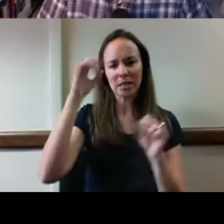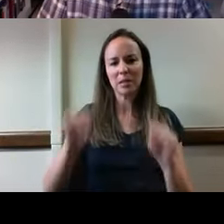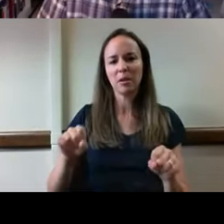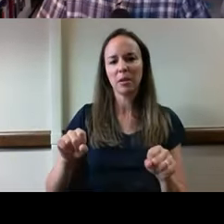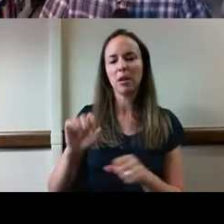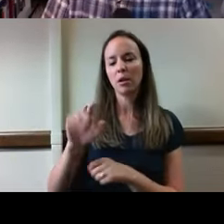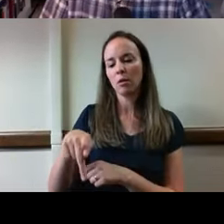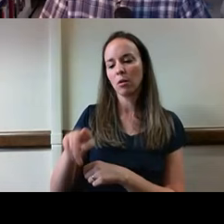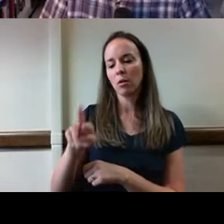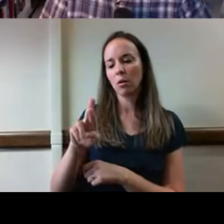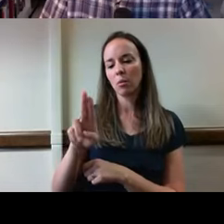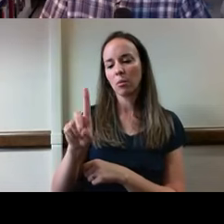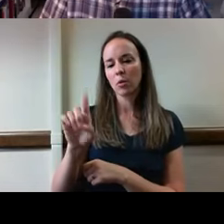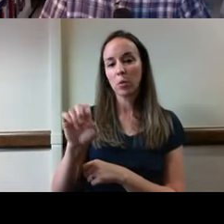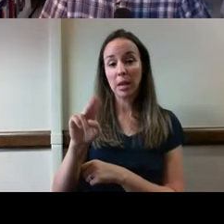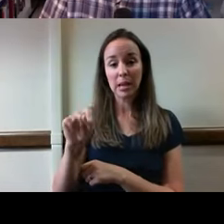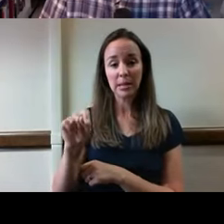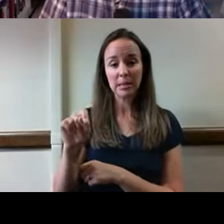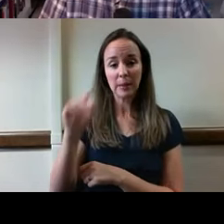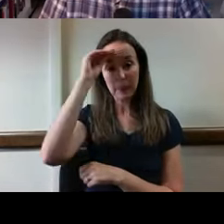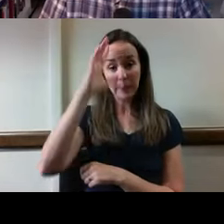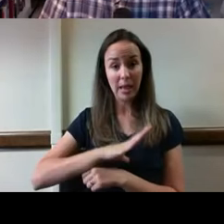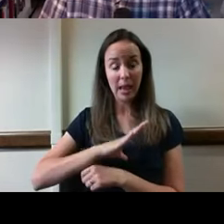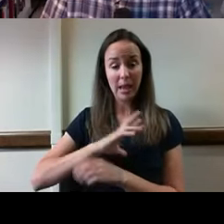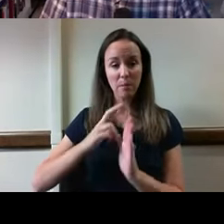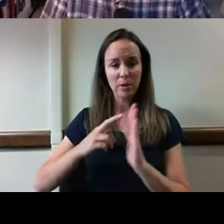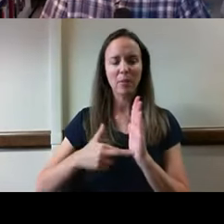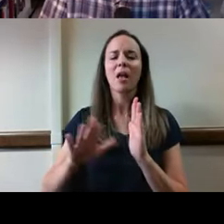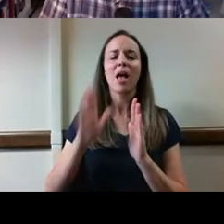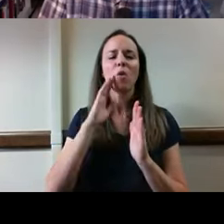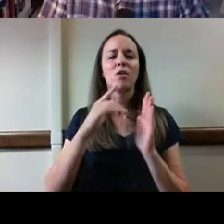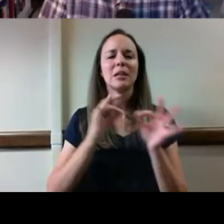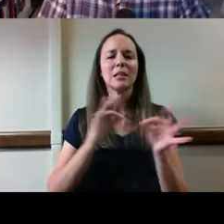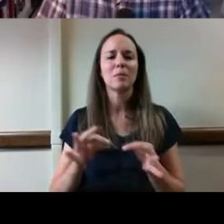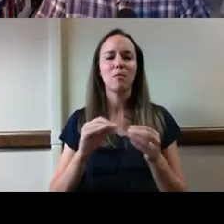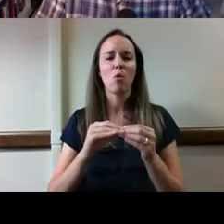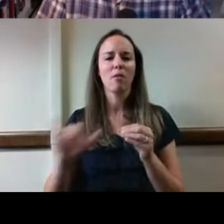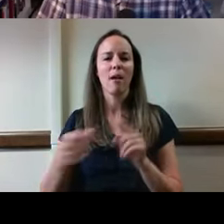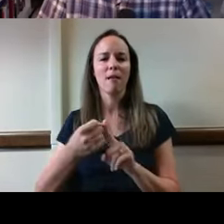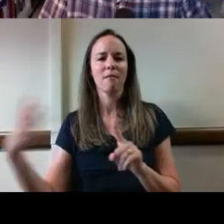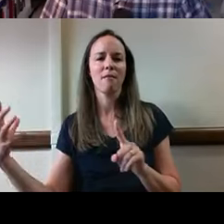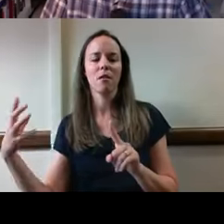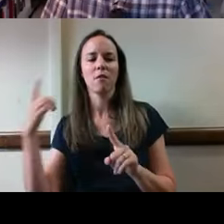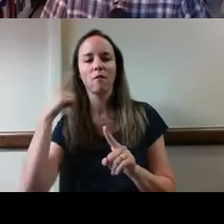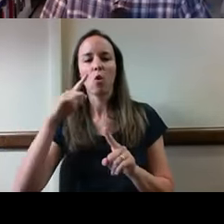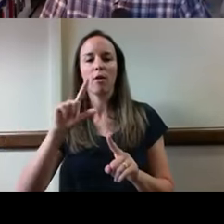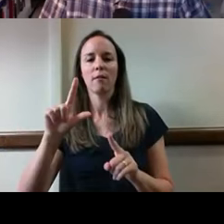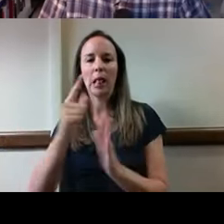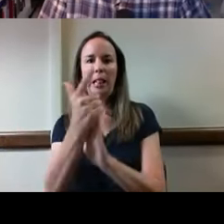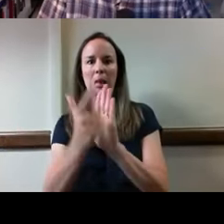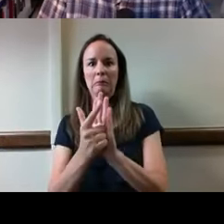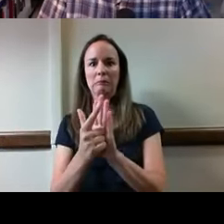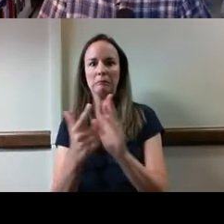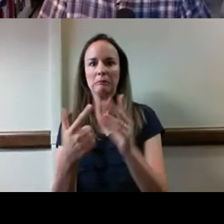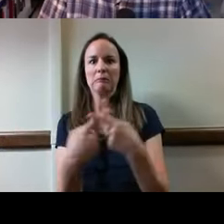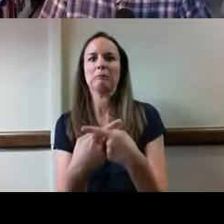talk for a minute about where that comes into play around this issue of a legal dilemma. A legal dilemma is one